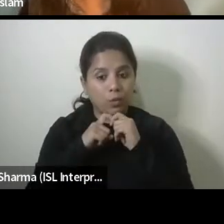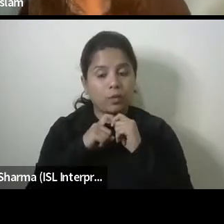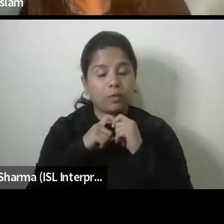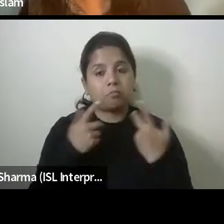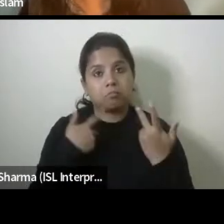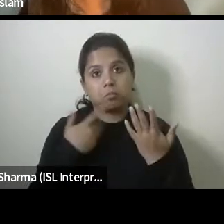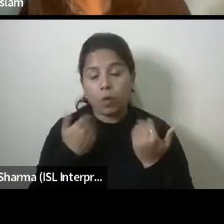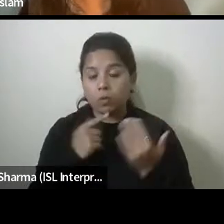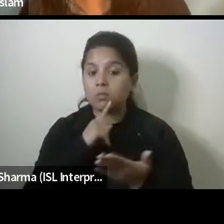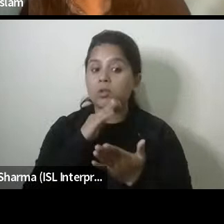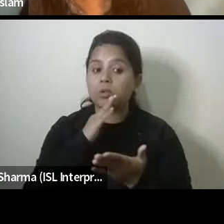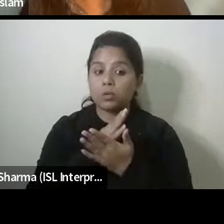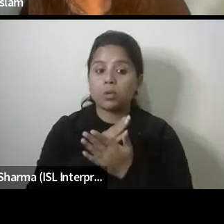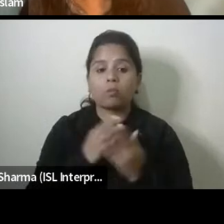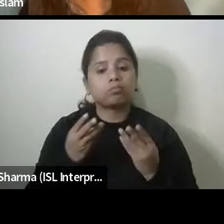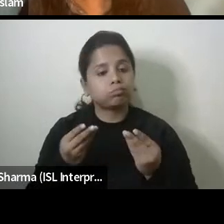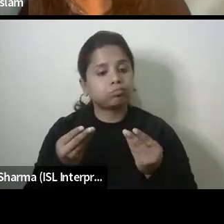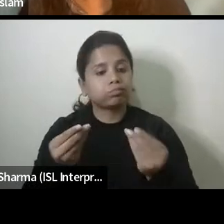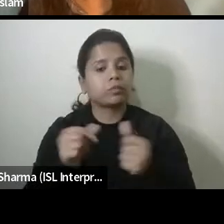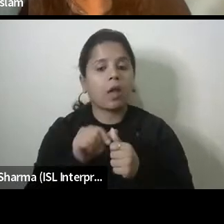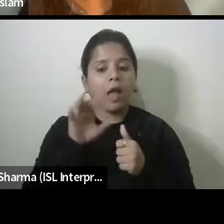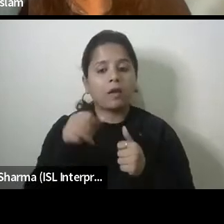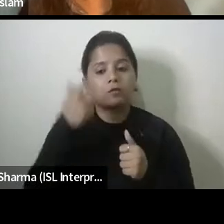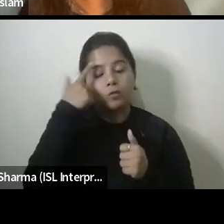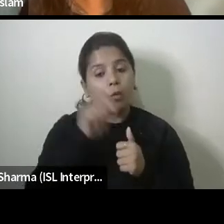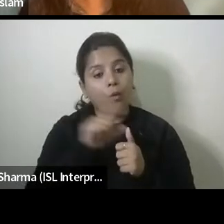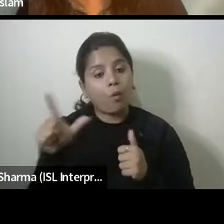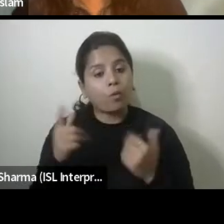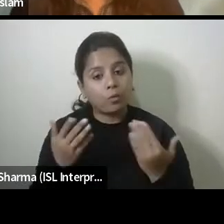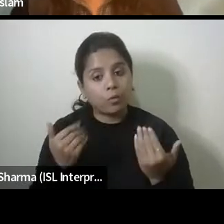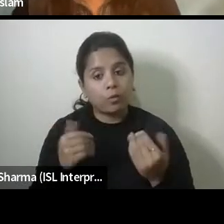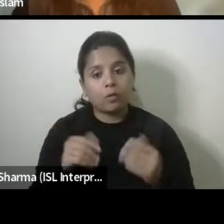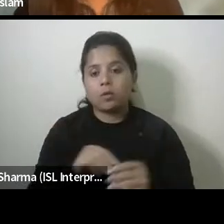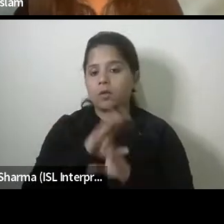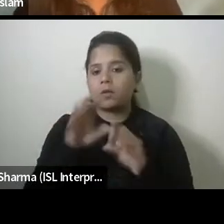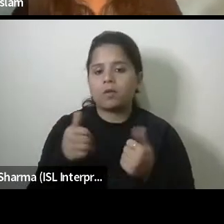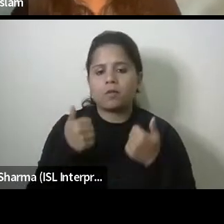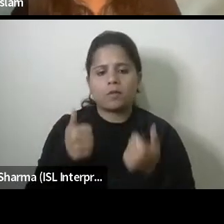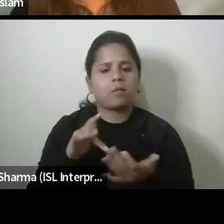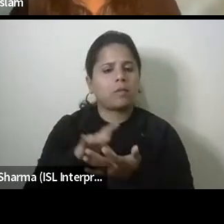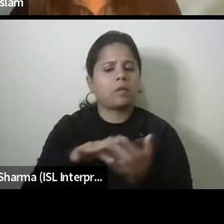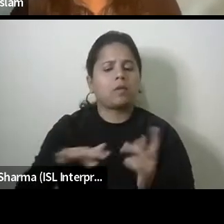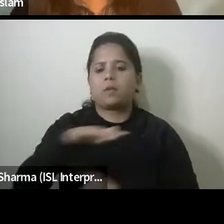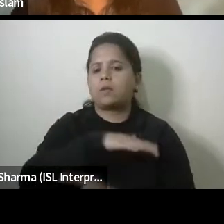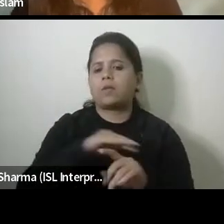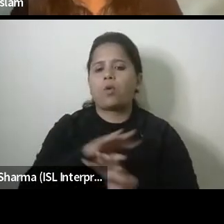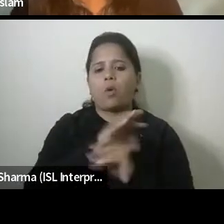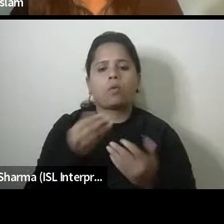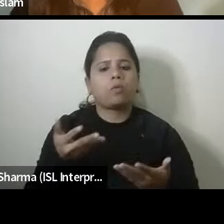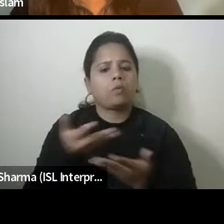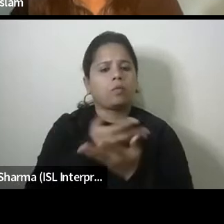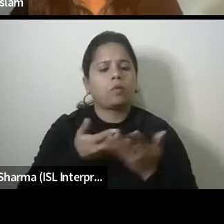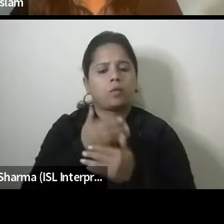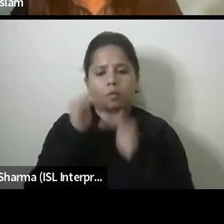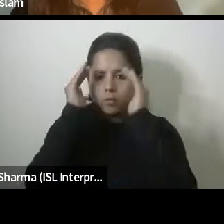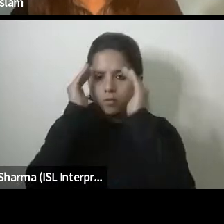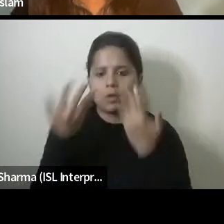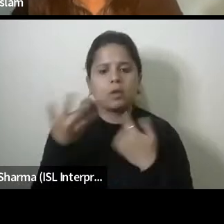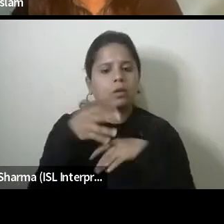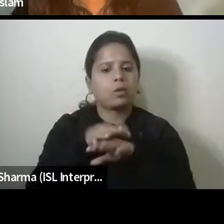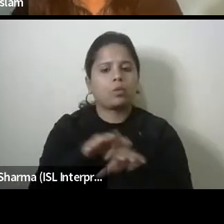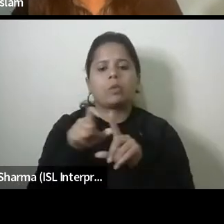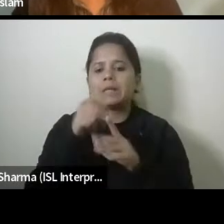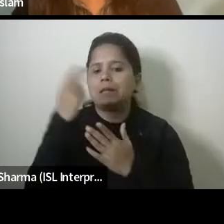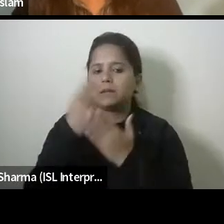ensure seamless access for all uh always finds a space in all kinds of discussion which focuses on inclusive design